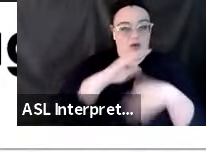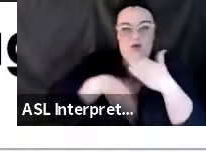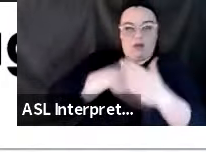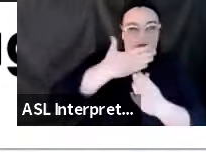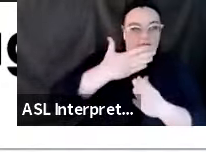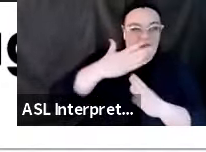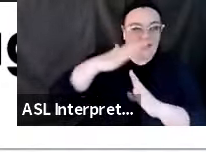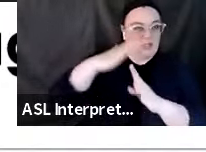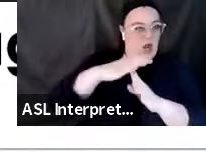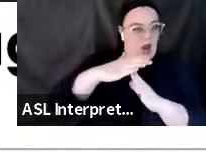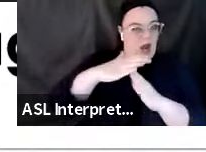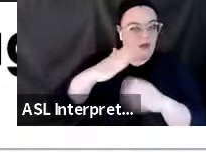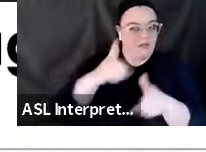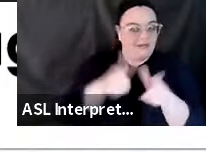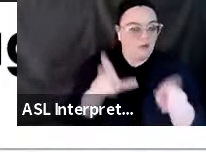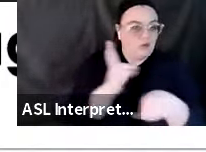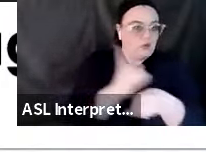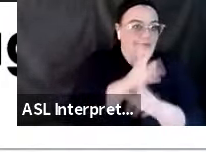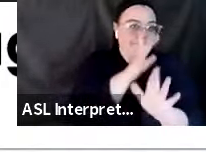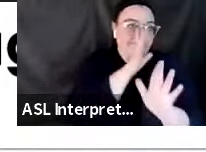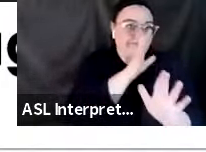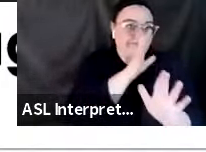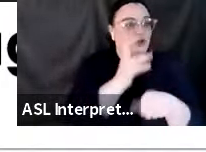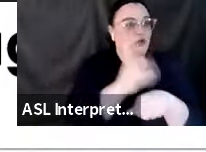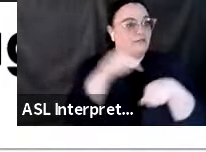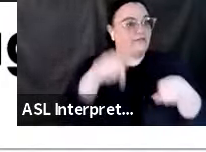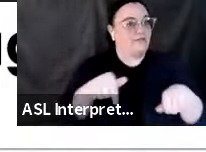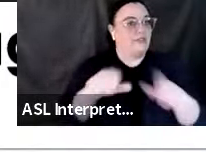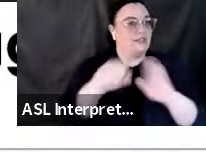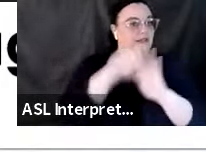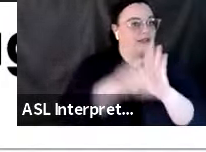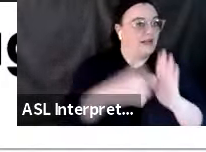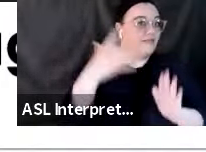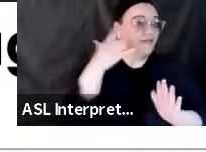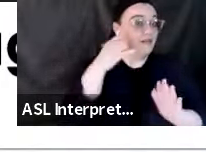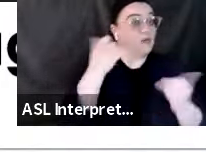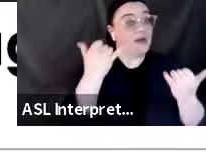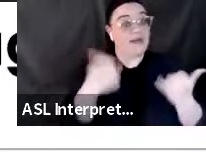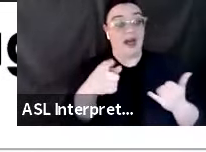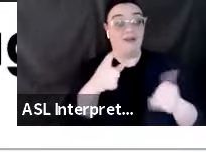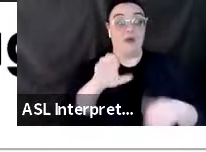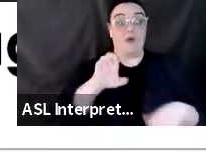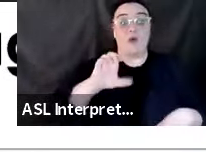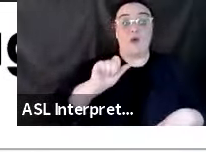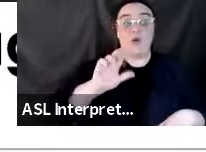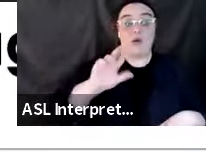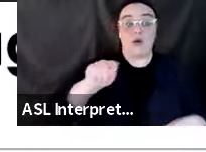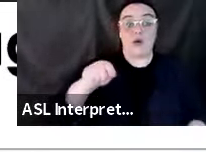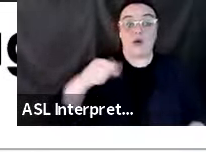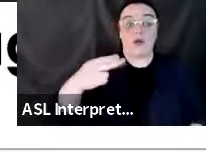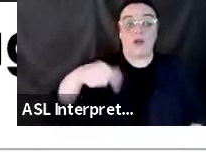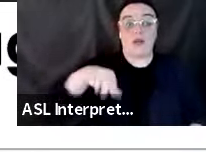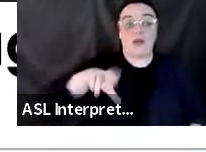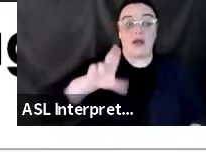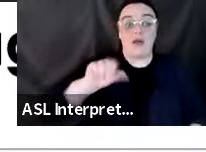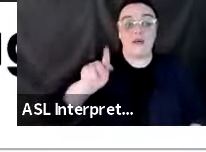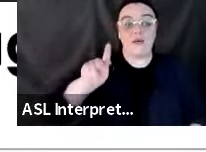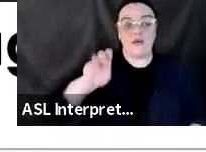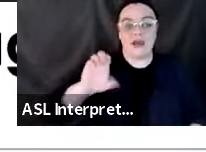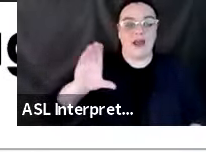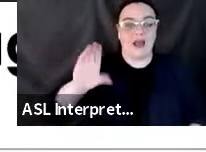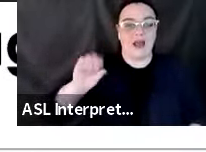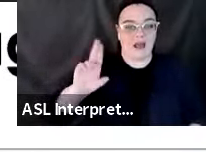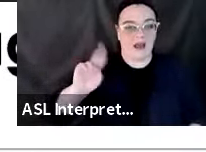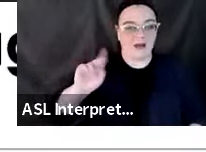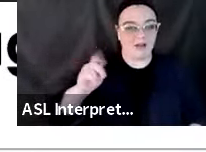And you now can go to EarthquakeCountry.org slash languages. We should put that link there too, to see the first set of